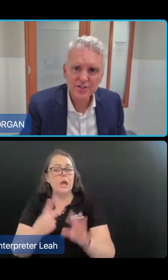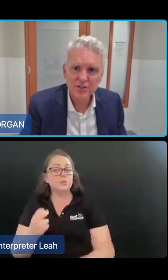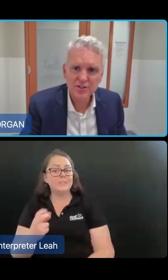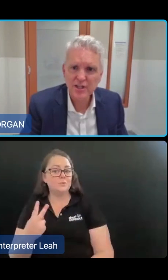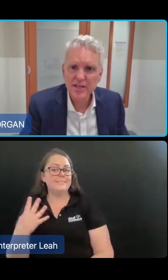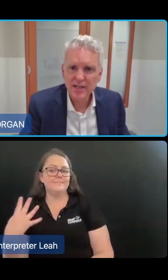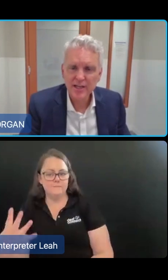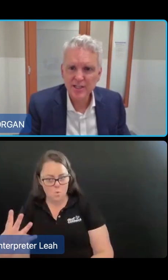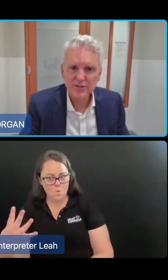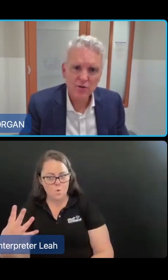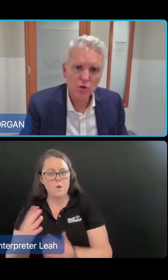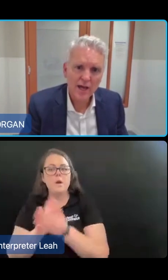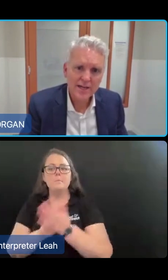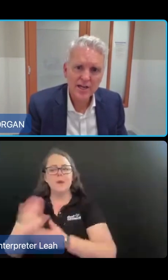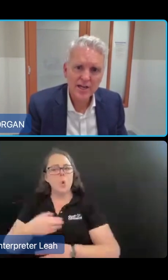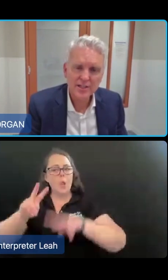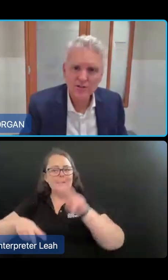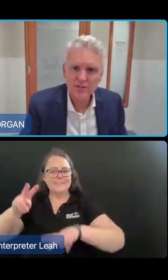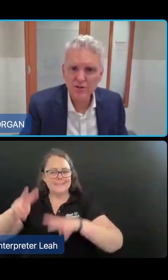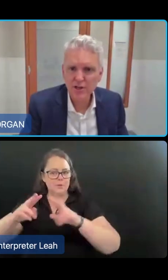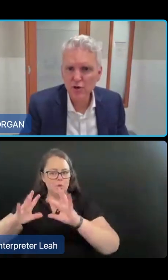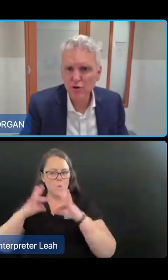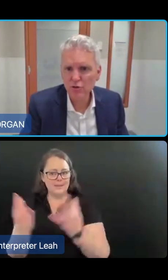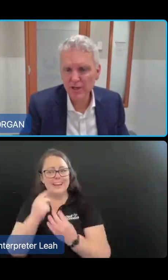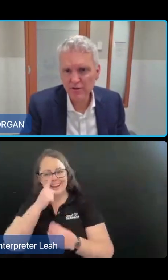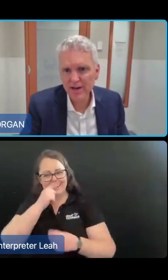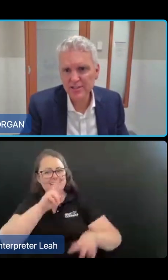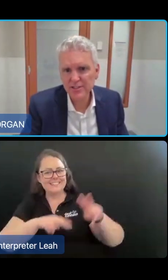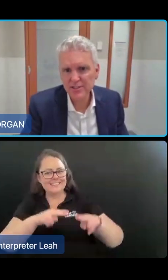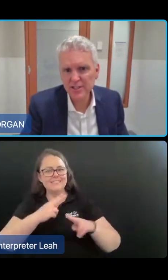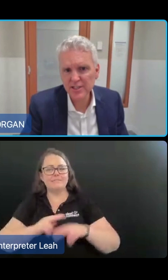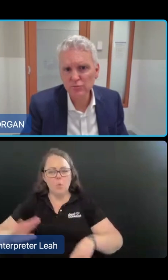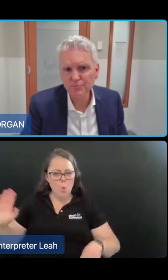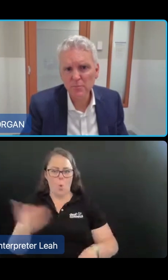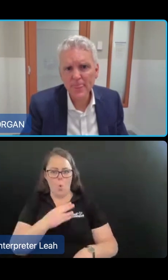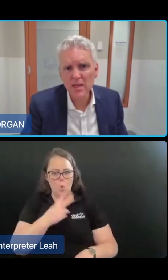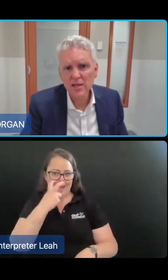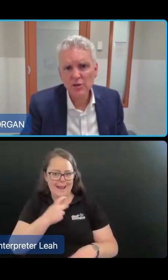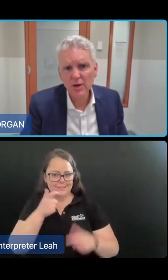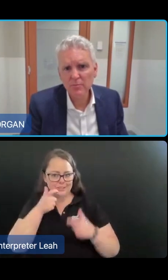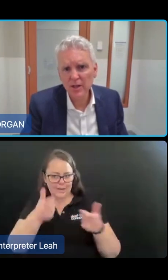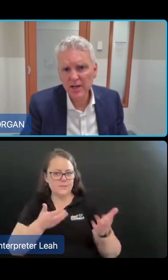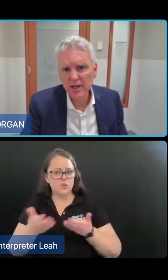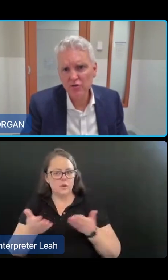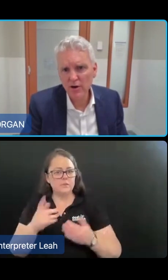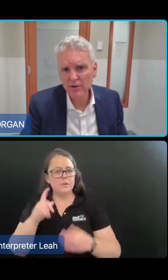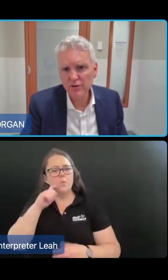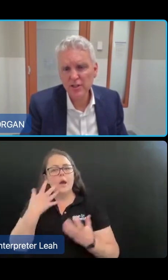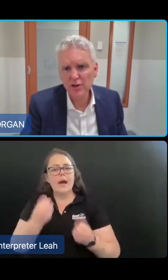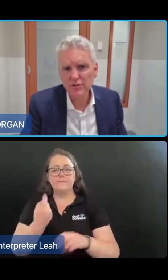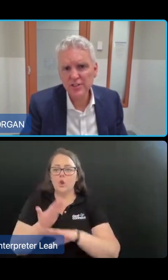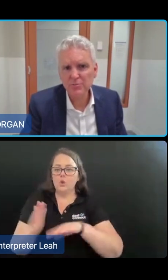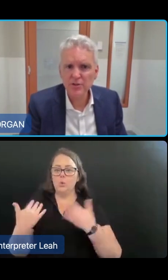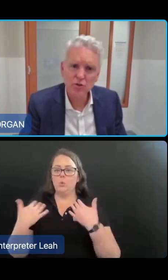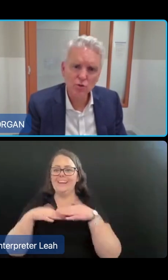organisations can assess for all aged care services using a new integrated assessment tool. So we completed a trial